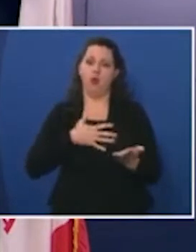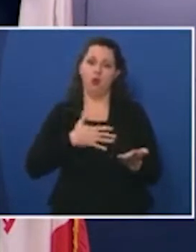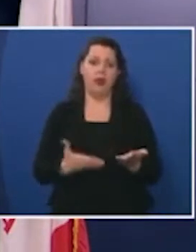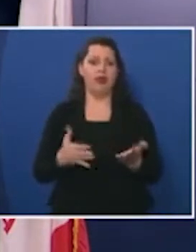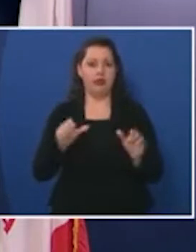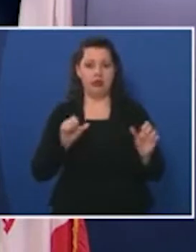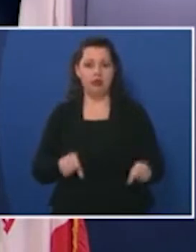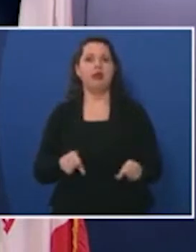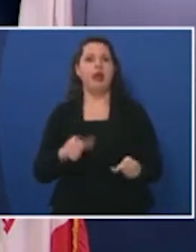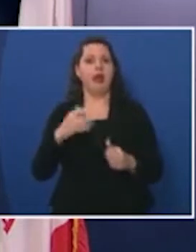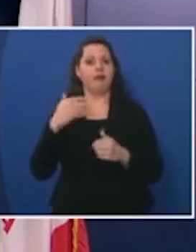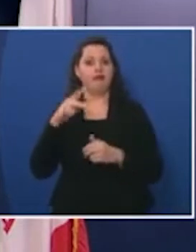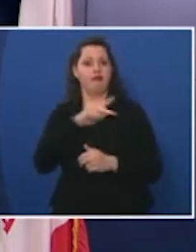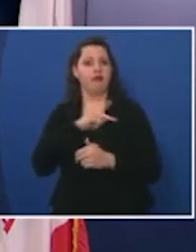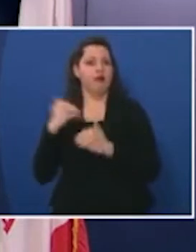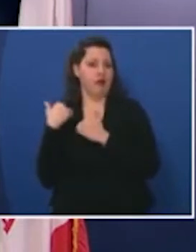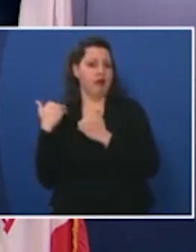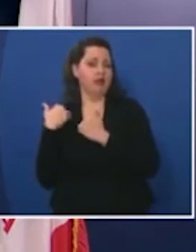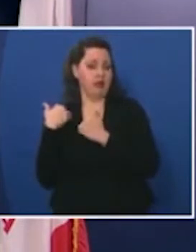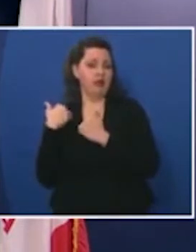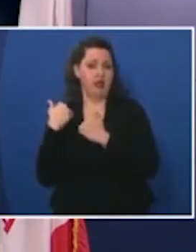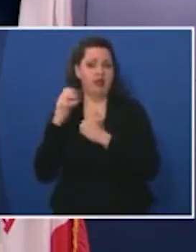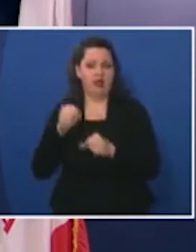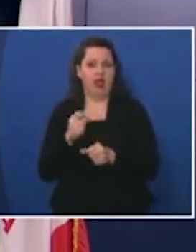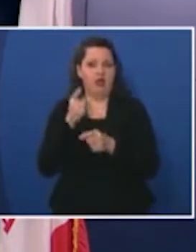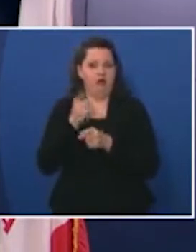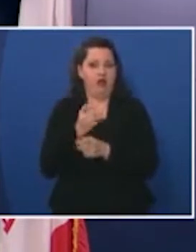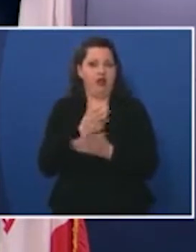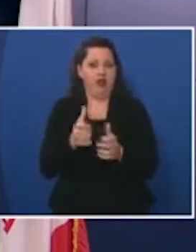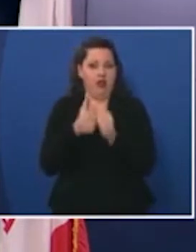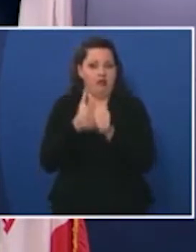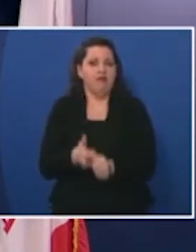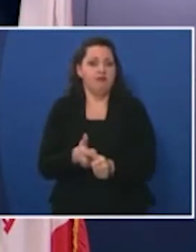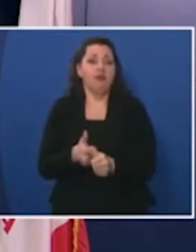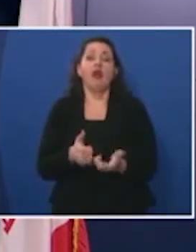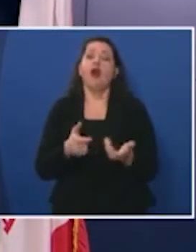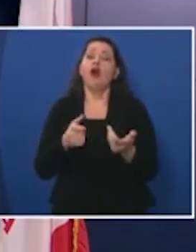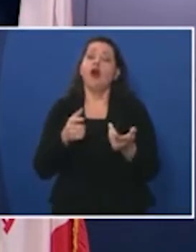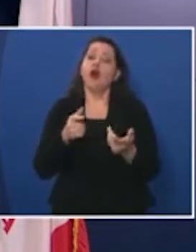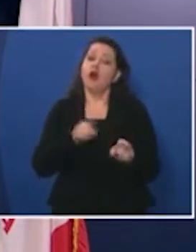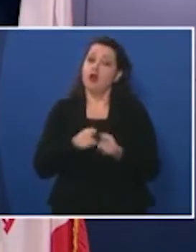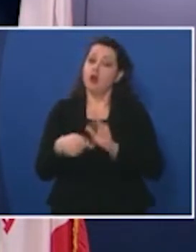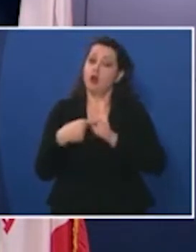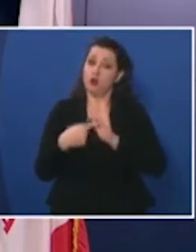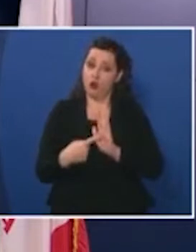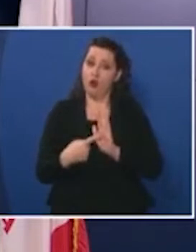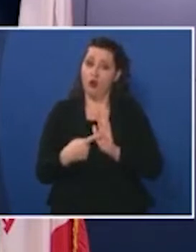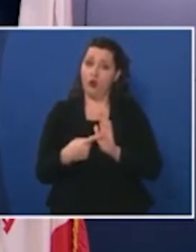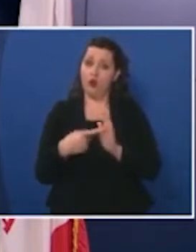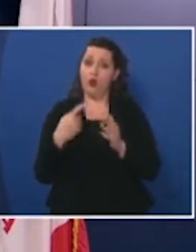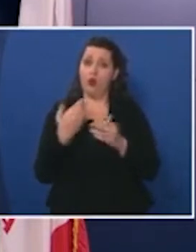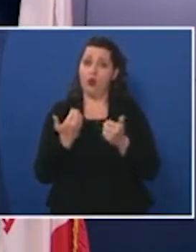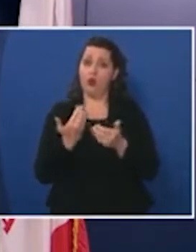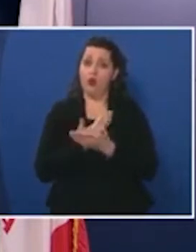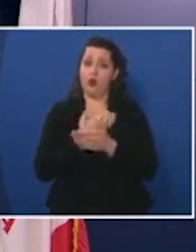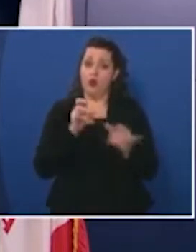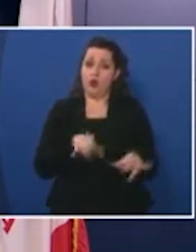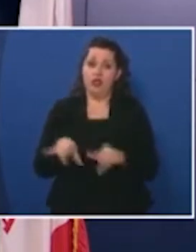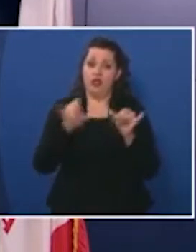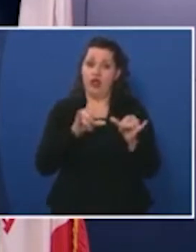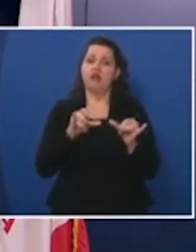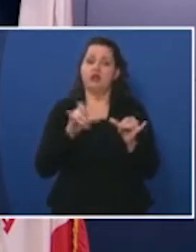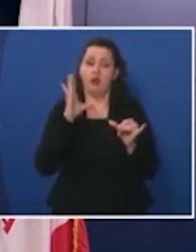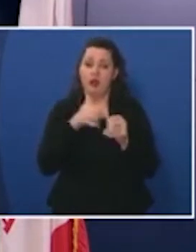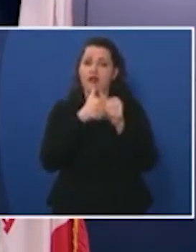personal responsibility and to do the right thing they've also demonstrated that they'll follow the new standards in order to